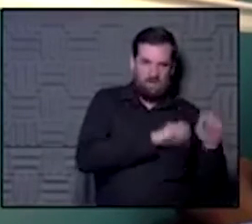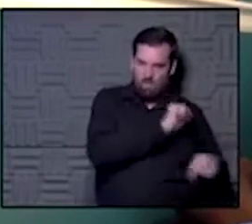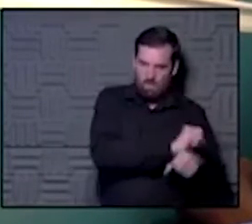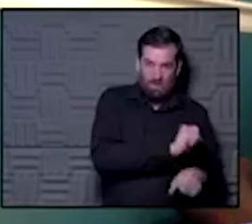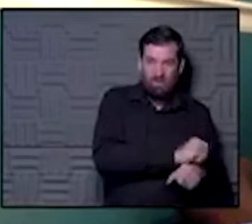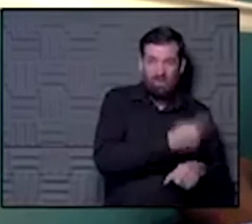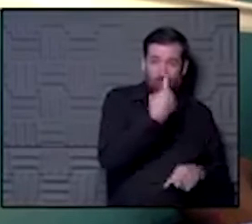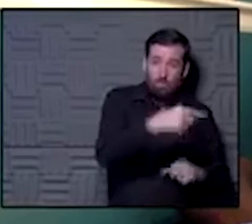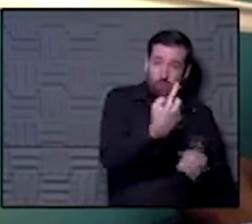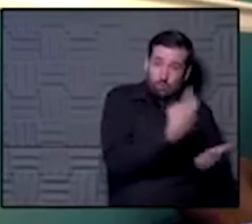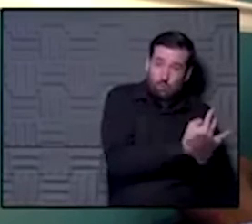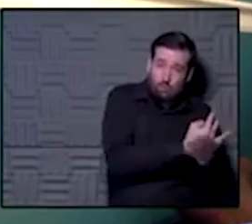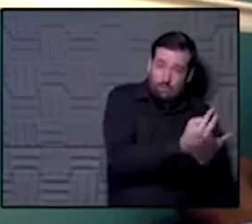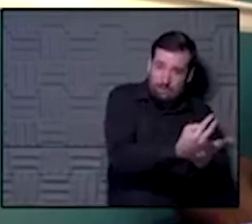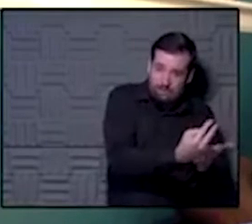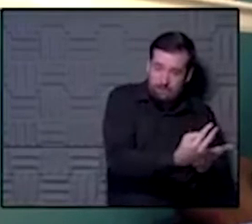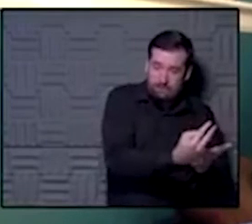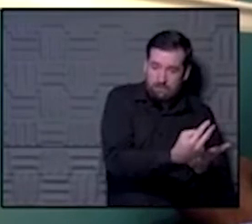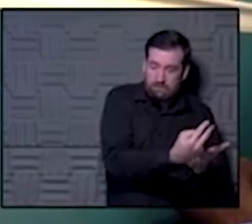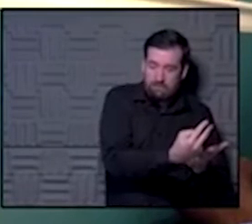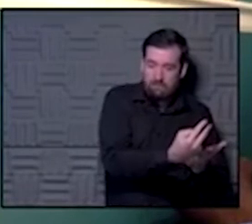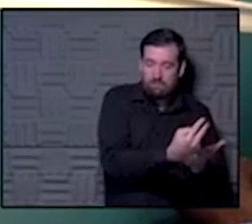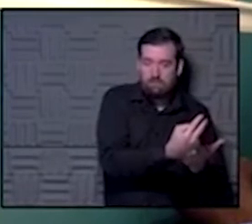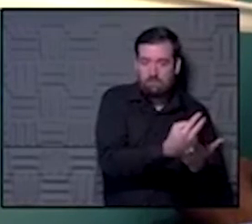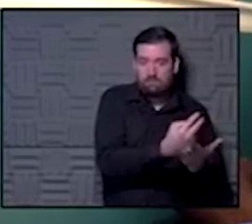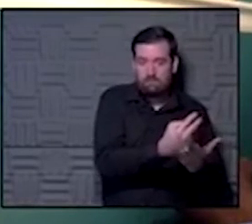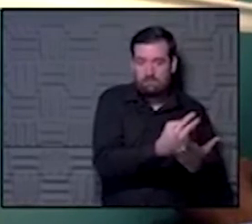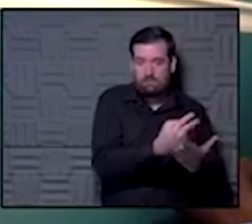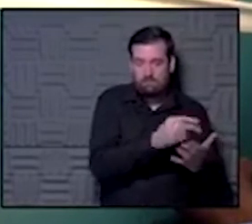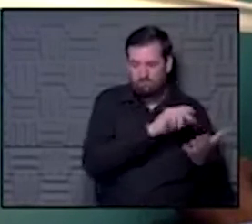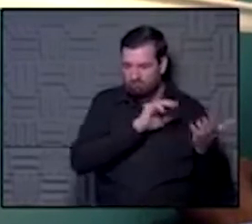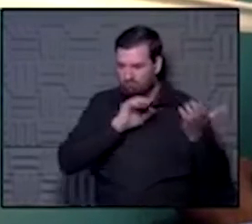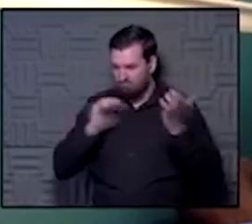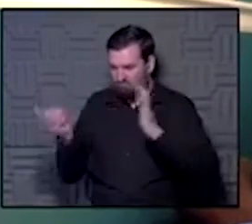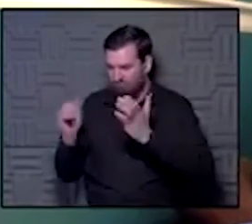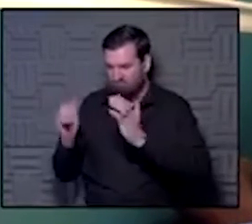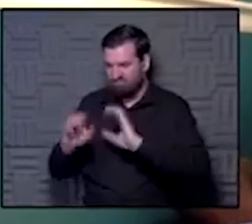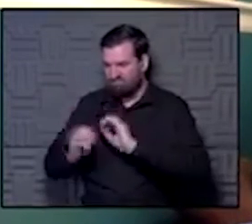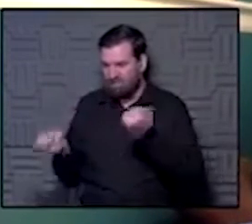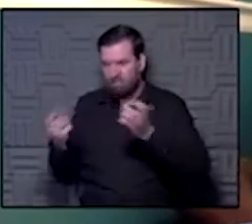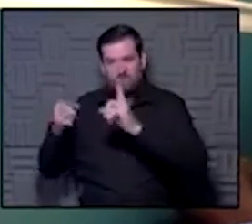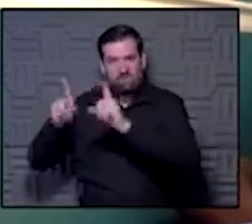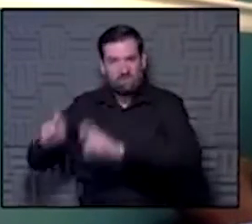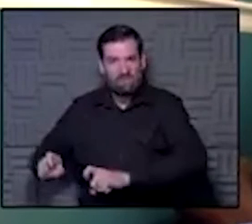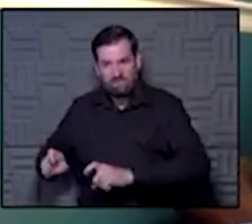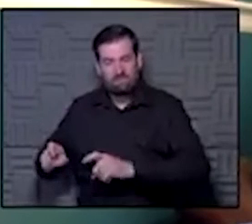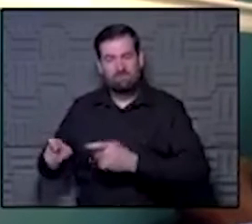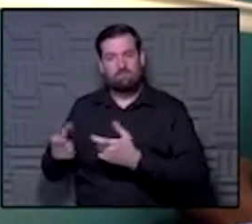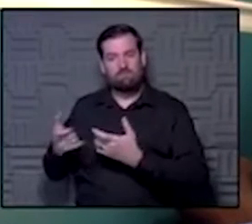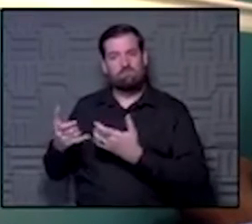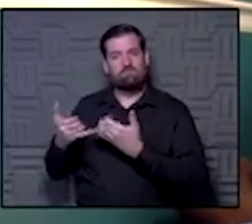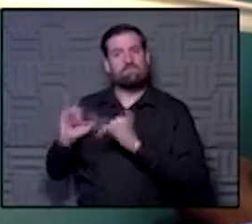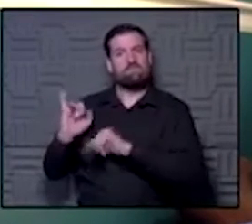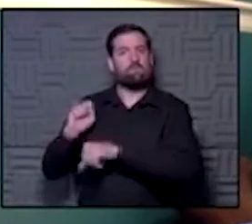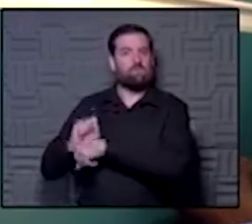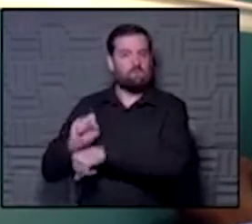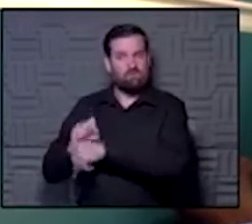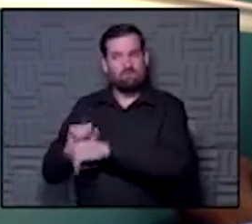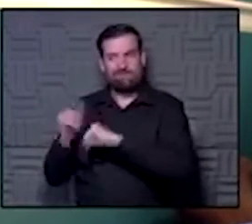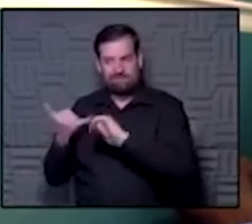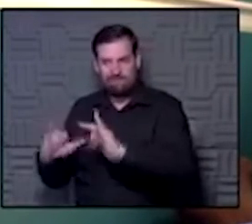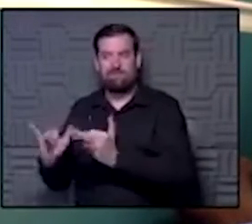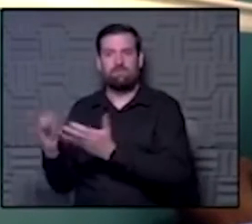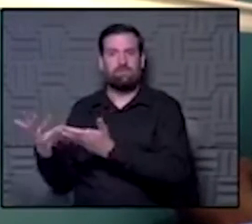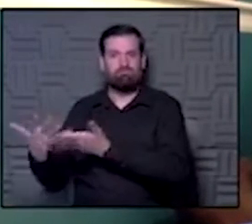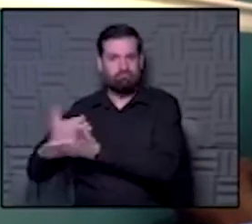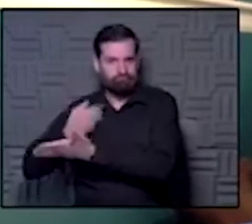14 days versus if you're asymptomatic, not being tested and still be able to work and bring the money that you